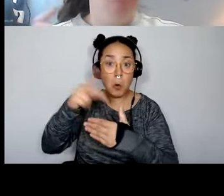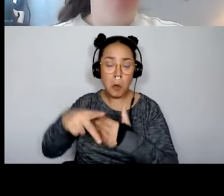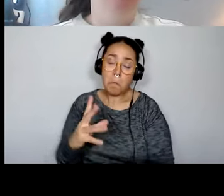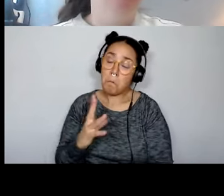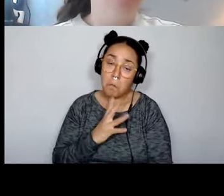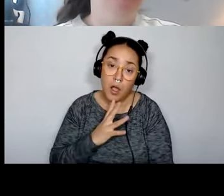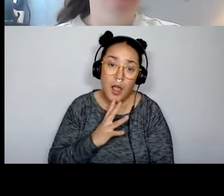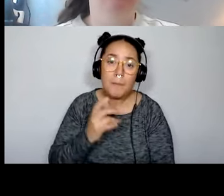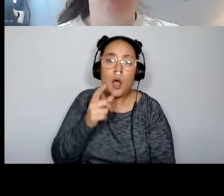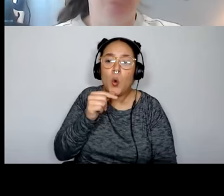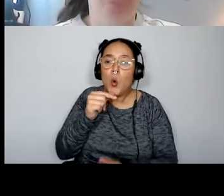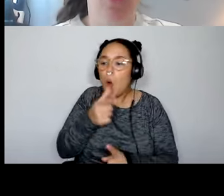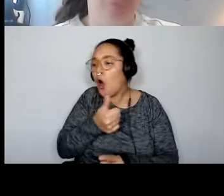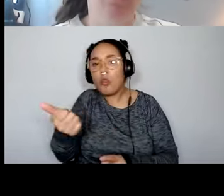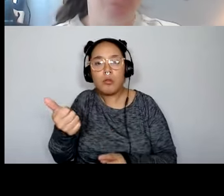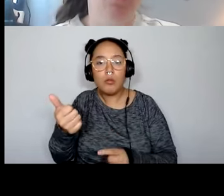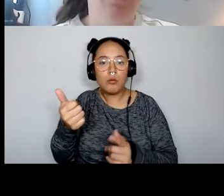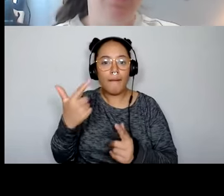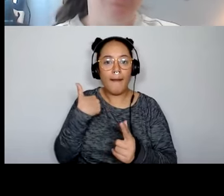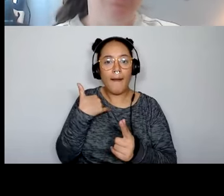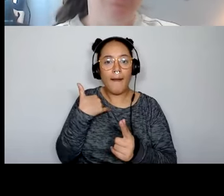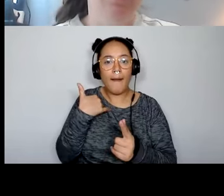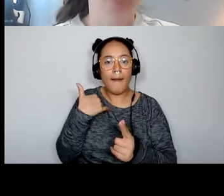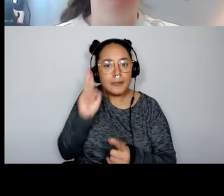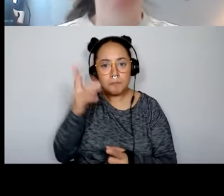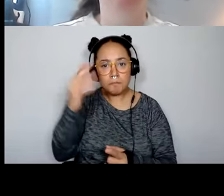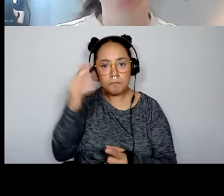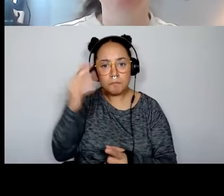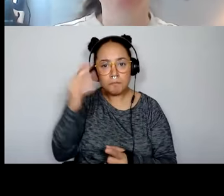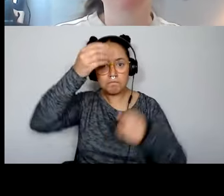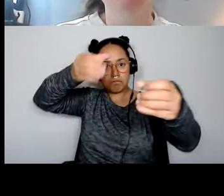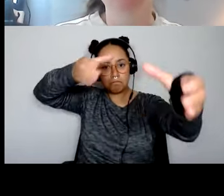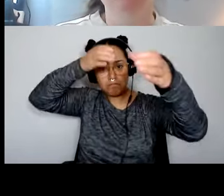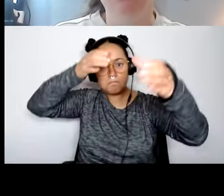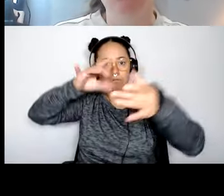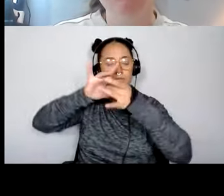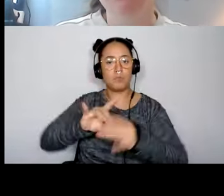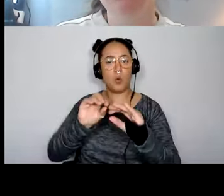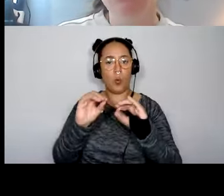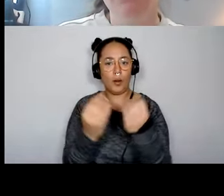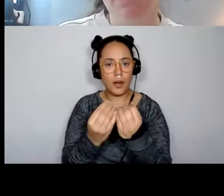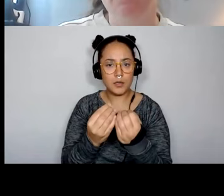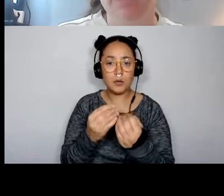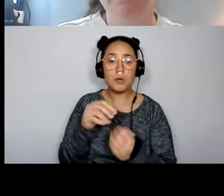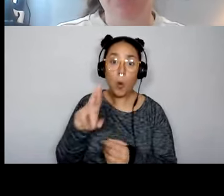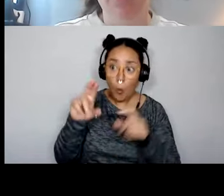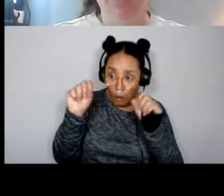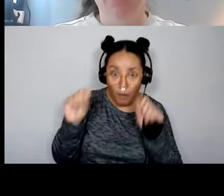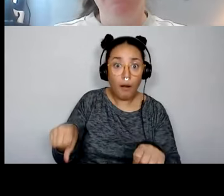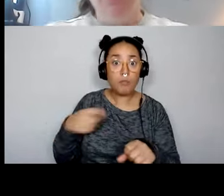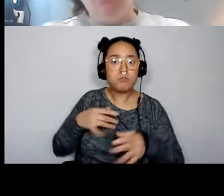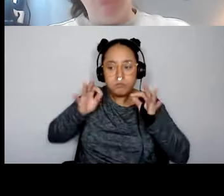who has really clear historical knowledge of your organization and who can make decisions about what the solutions might be.